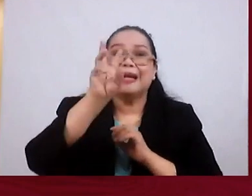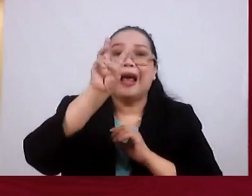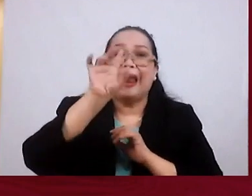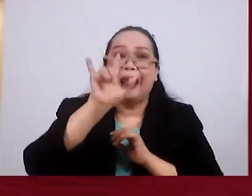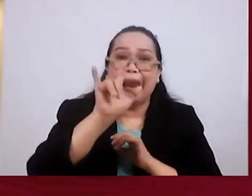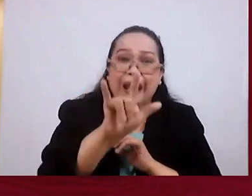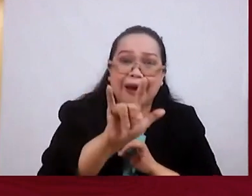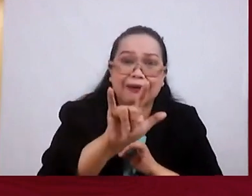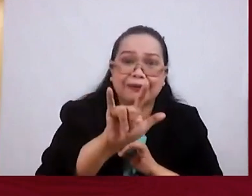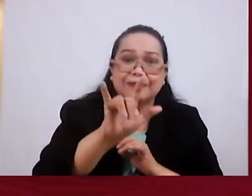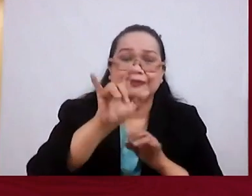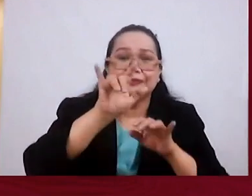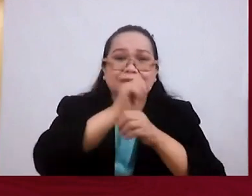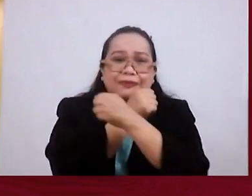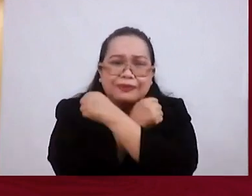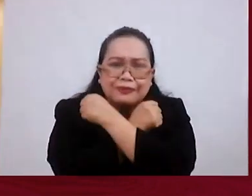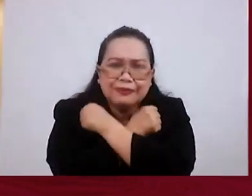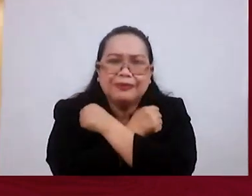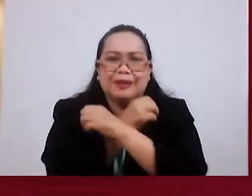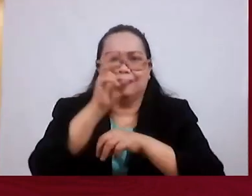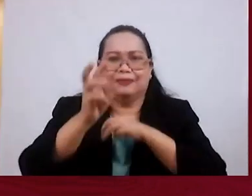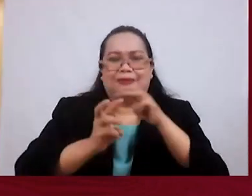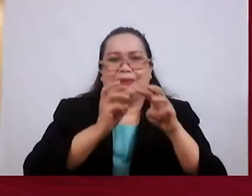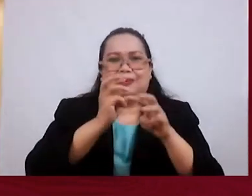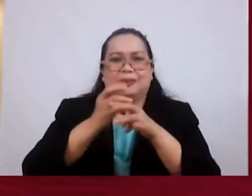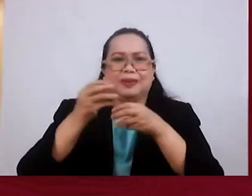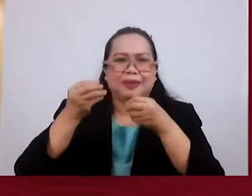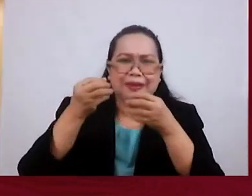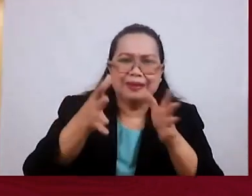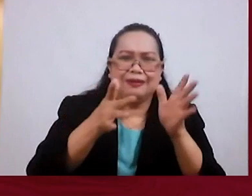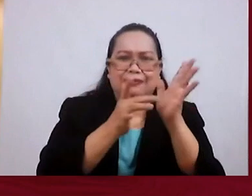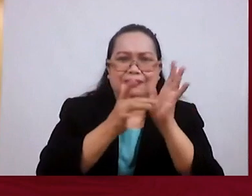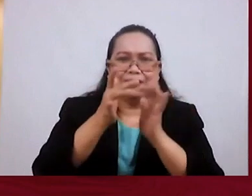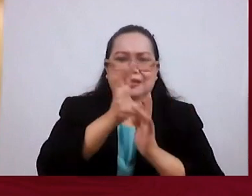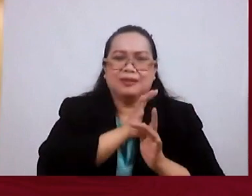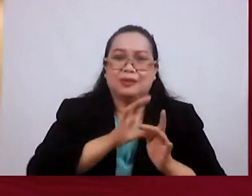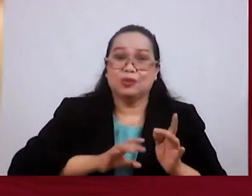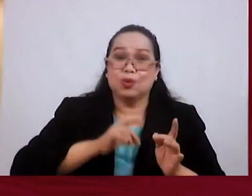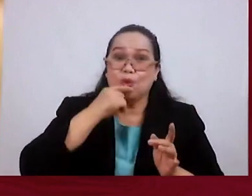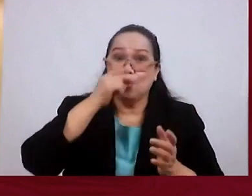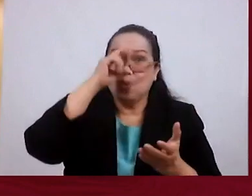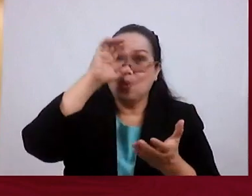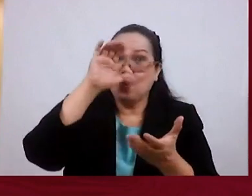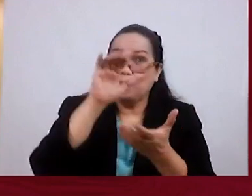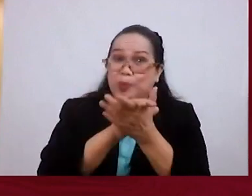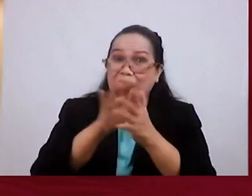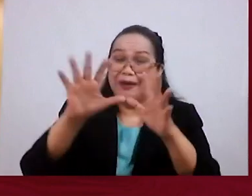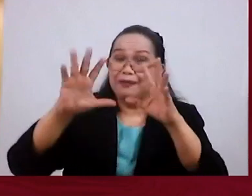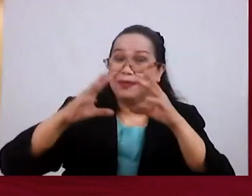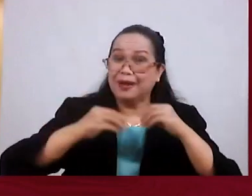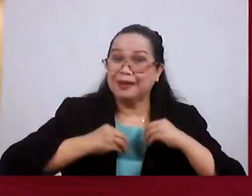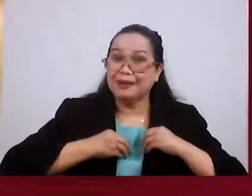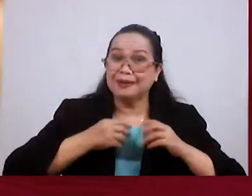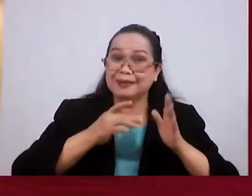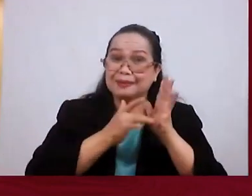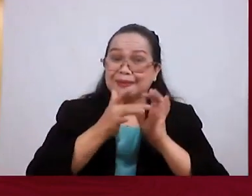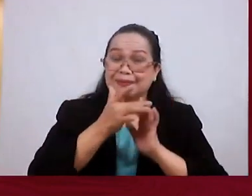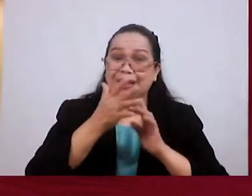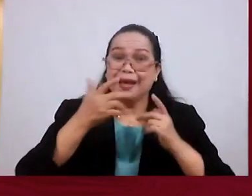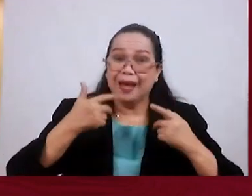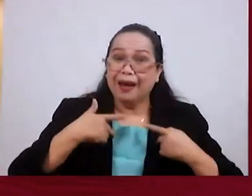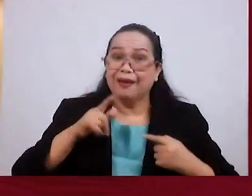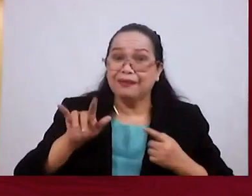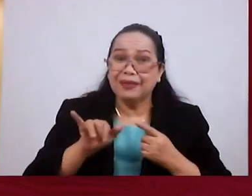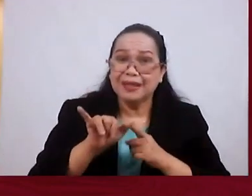world God Did Give Jesus Christ That Whoever Believes In him Will not Perish But have Eternal